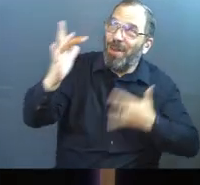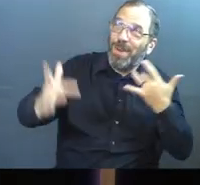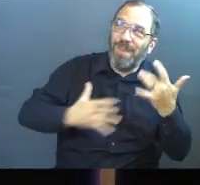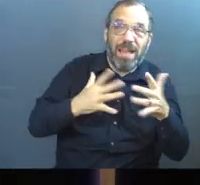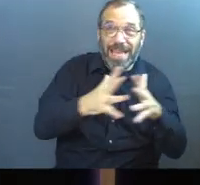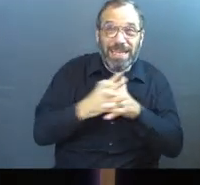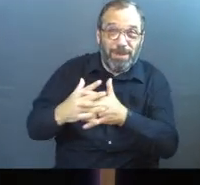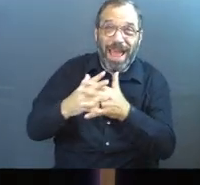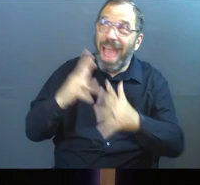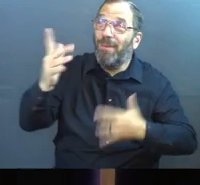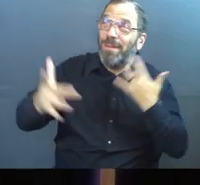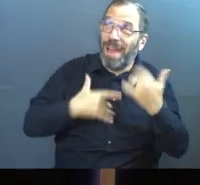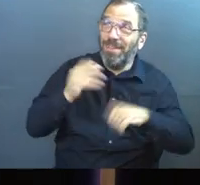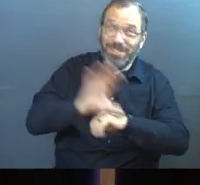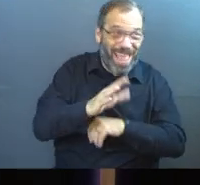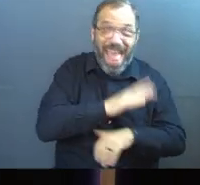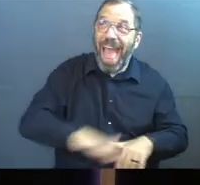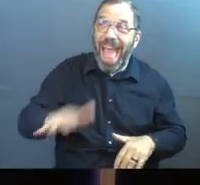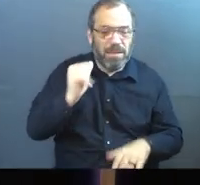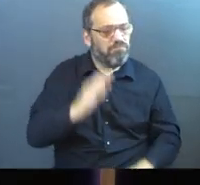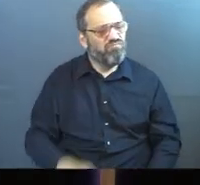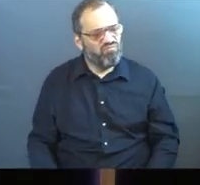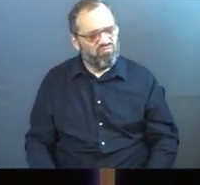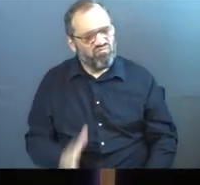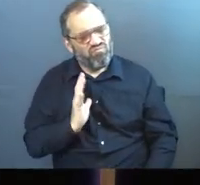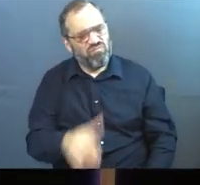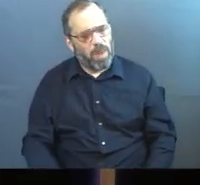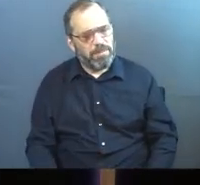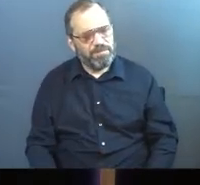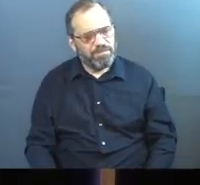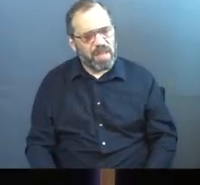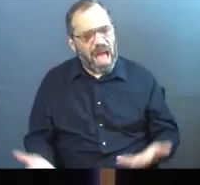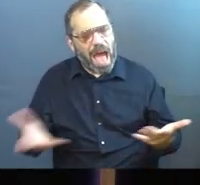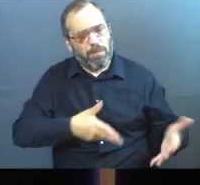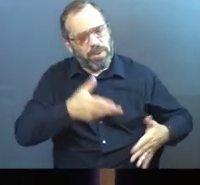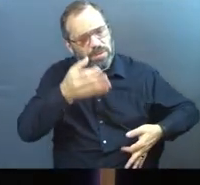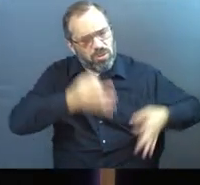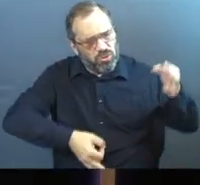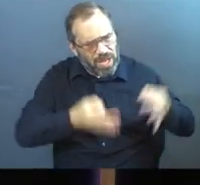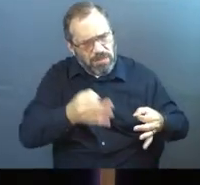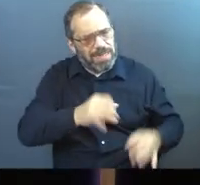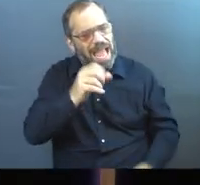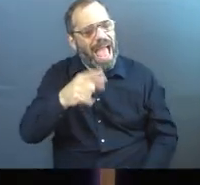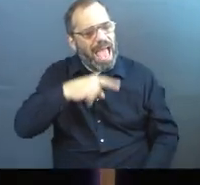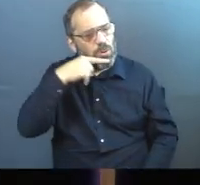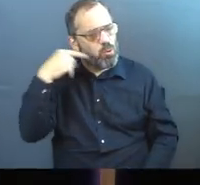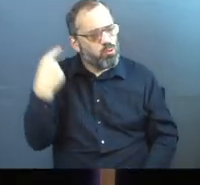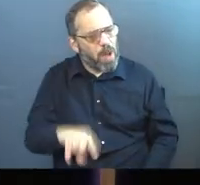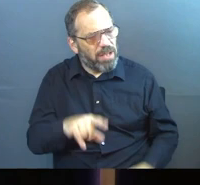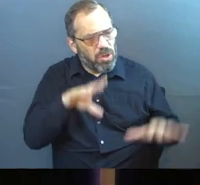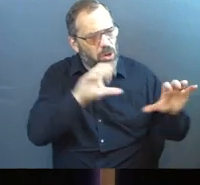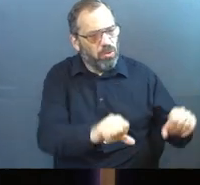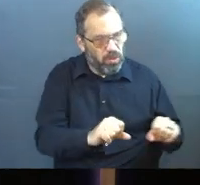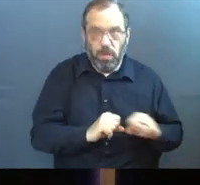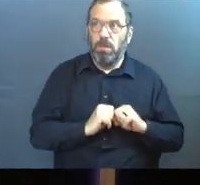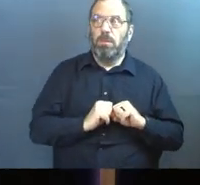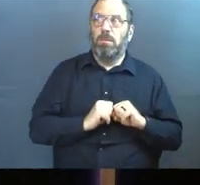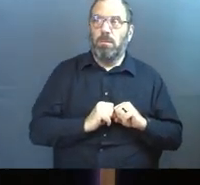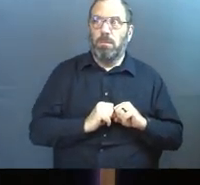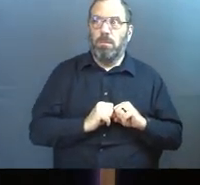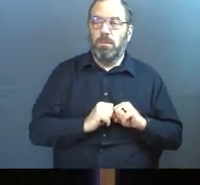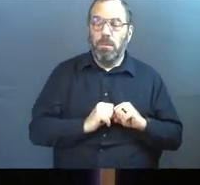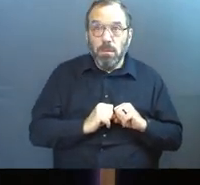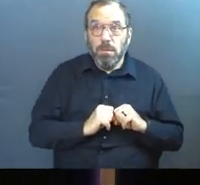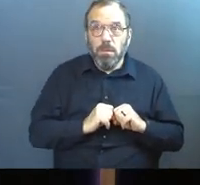in America, in the churches of America, and God said, sure, I'll bring judgment and Russia is going to invade. That would be bad news for you.